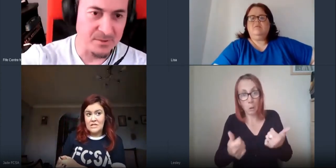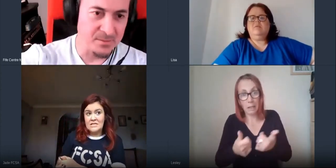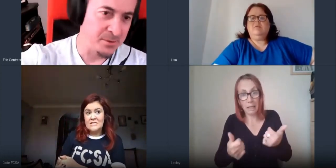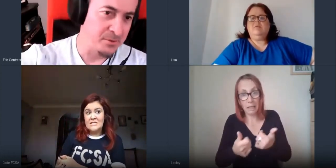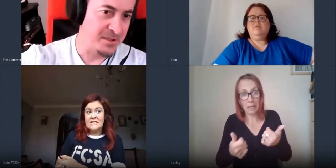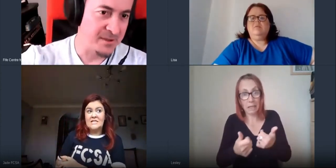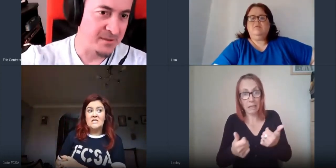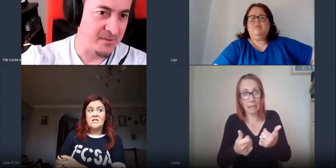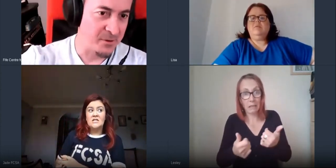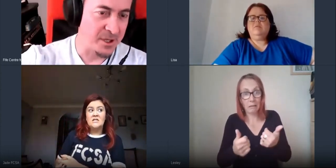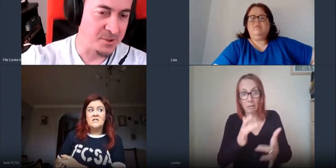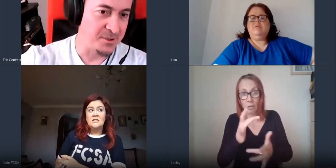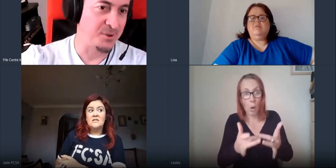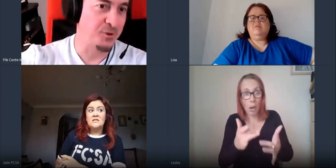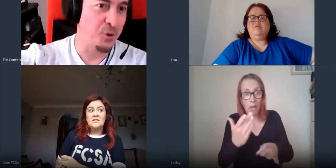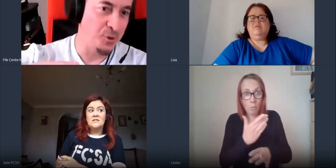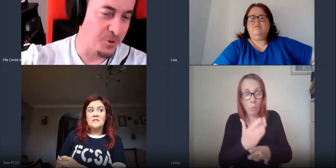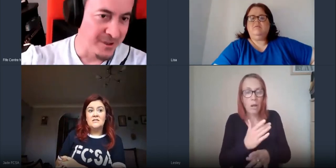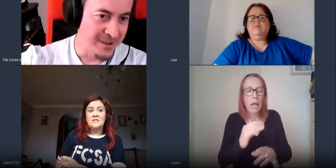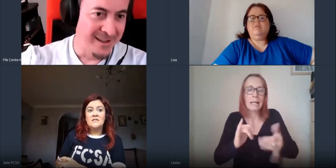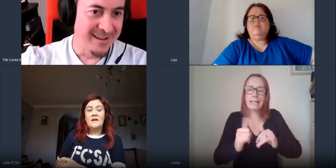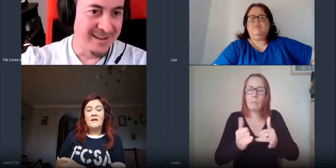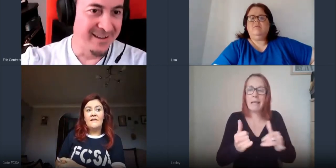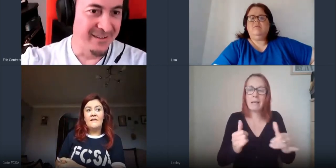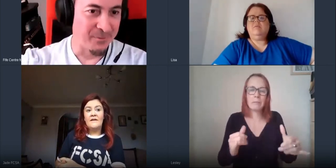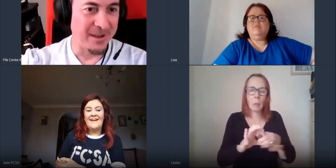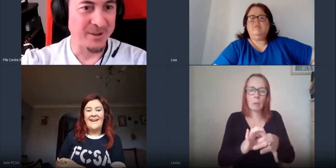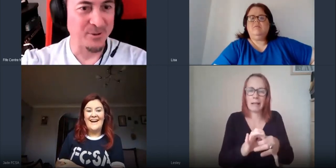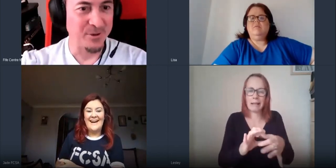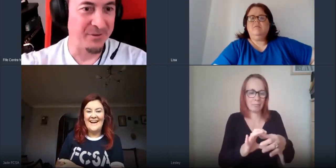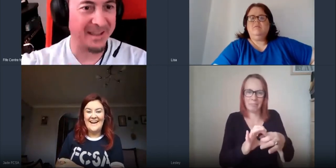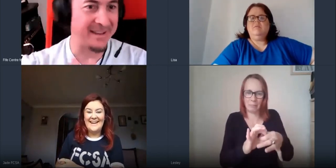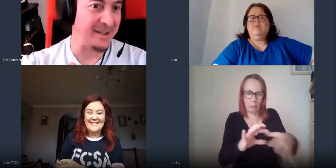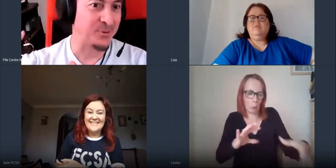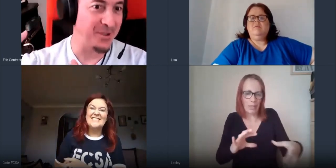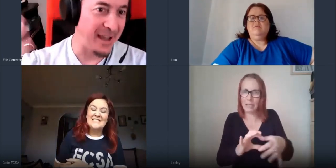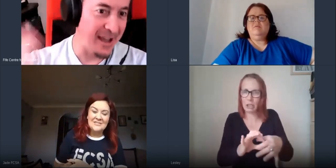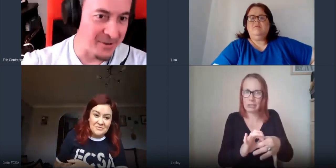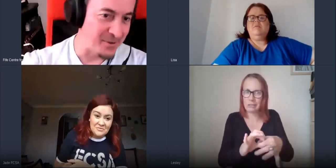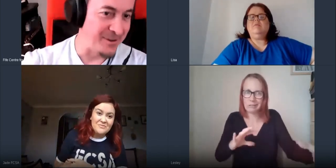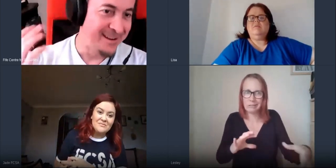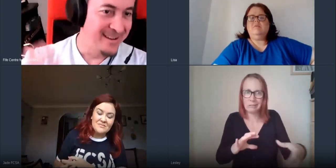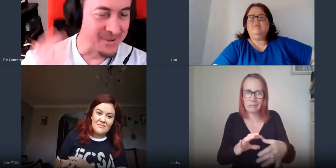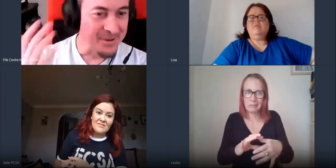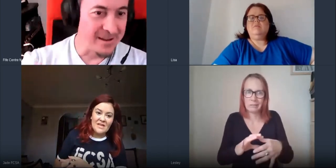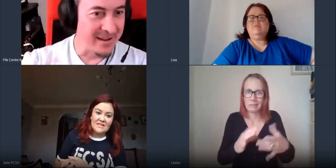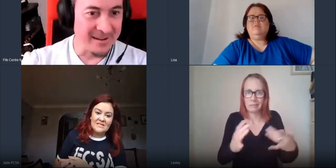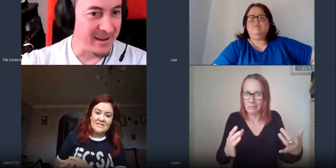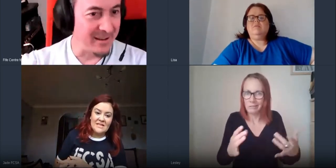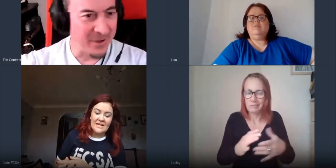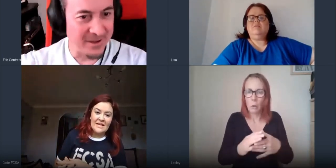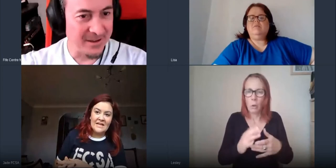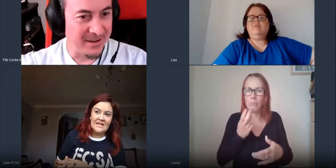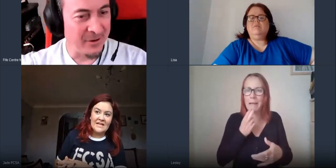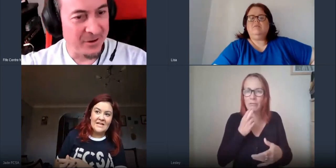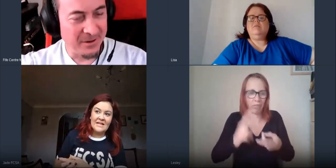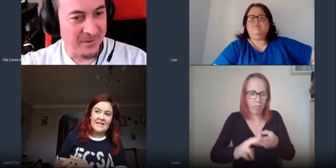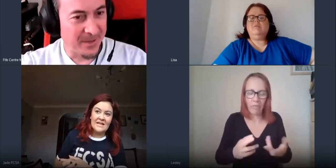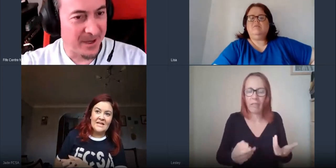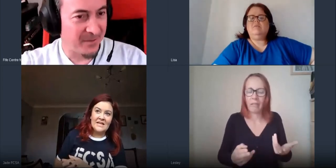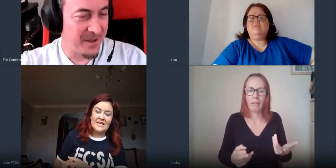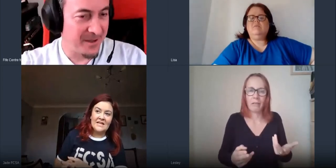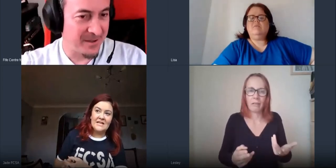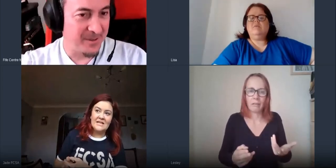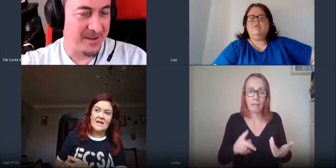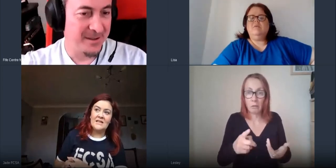think some people were saying that the connection is not good or they realize the data is running out or so yeah anything back